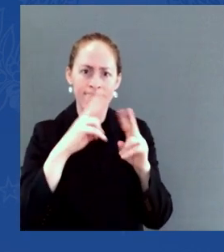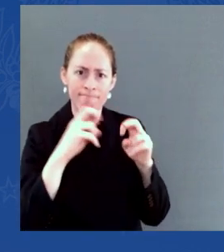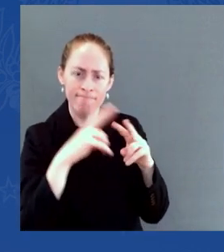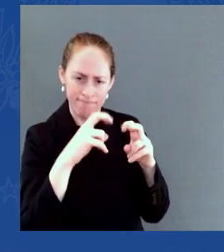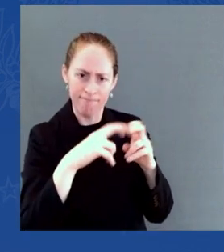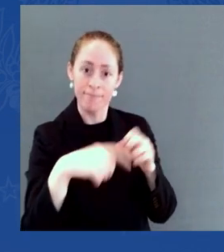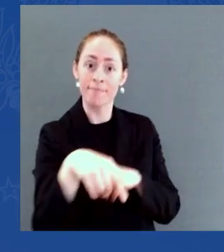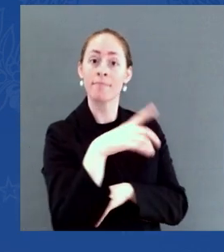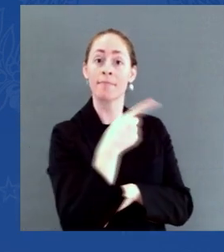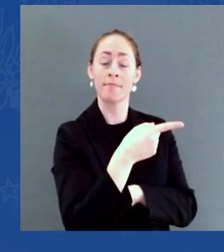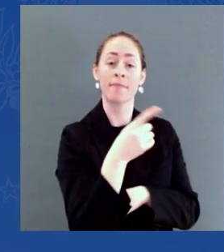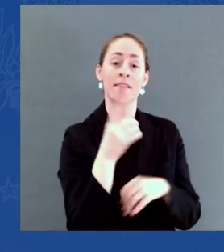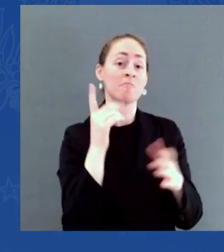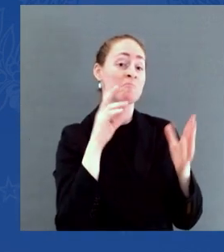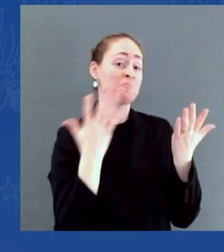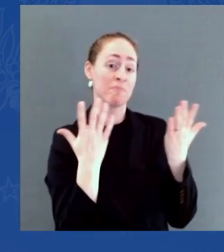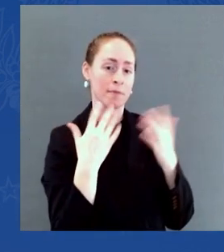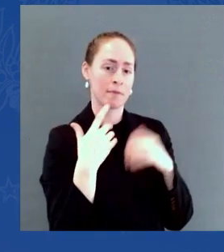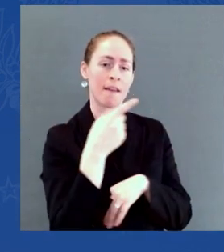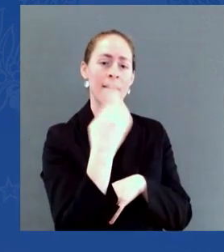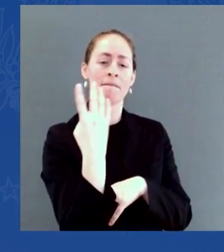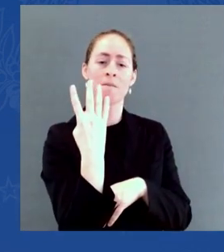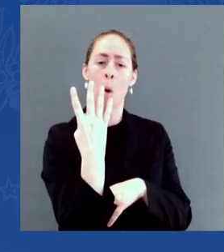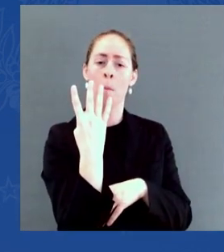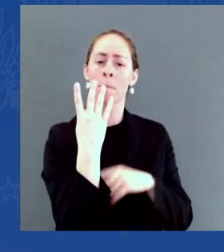laureate winners in the